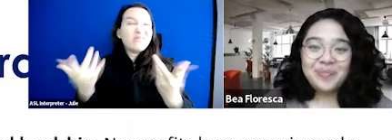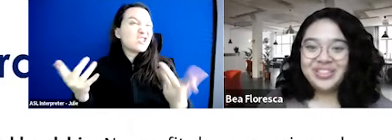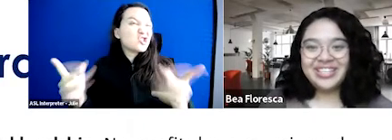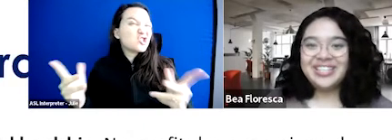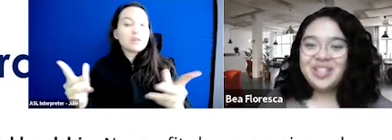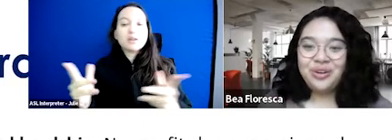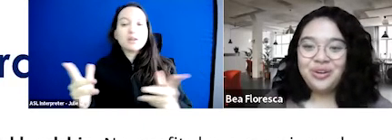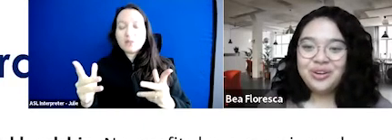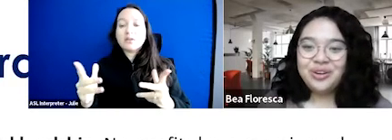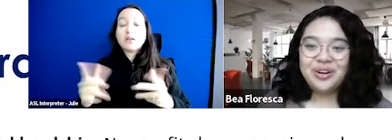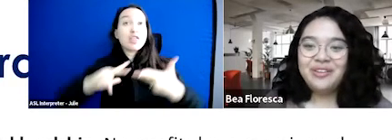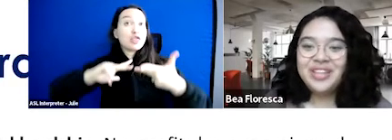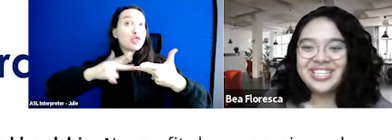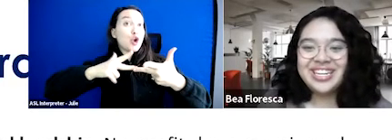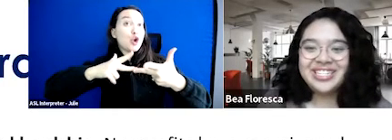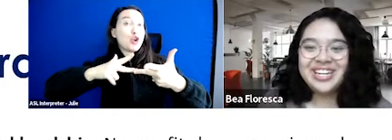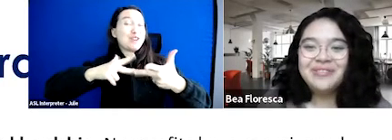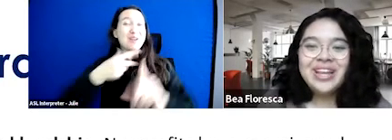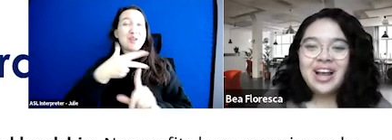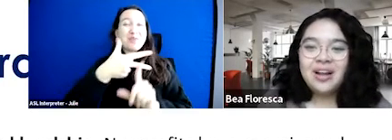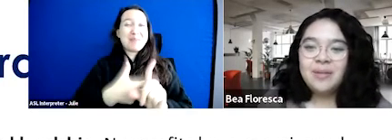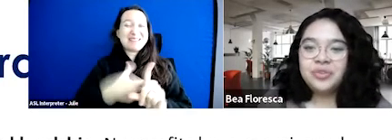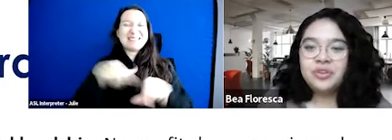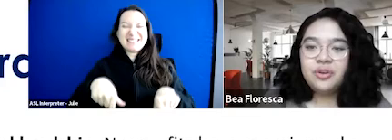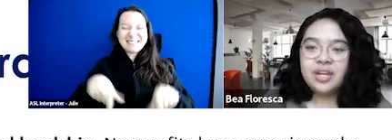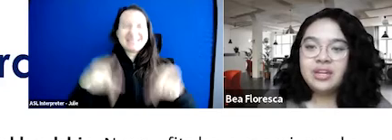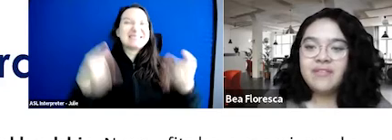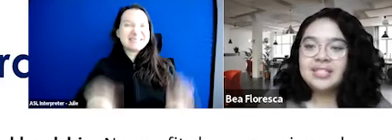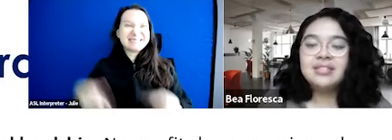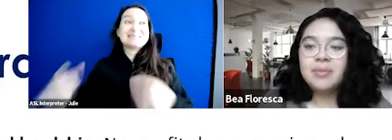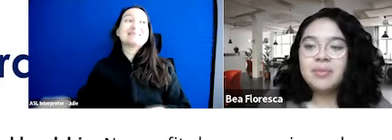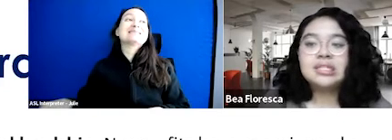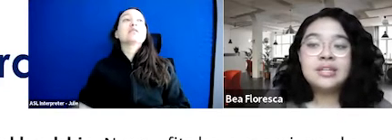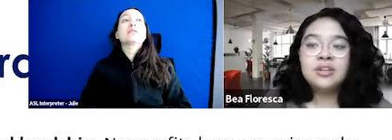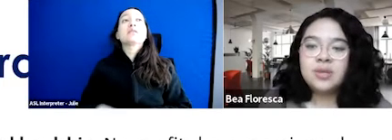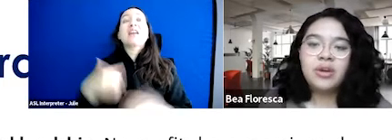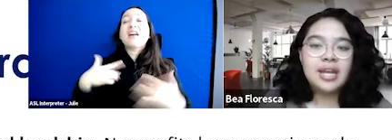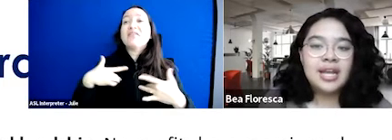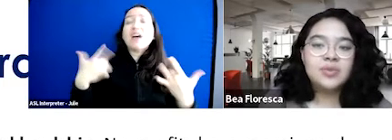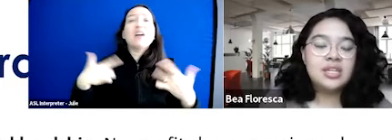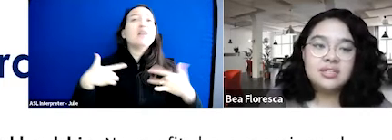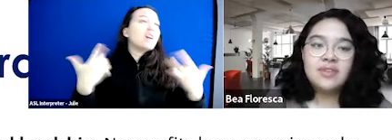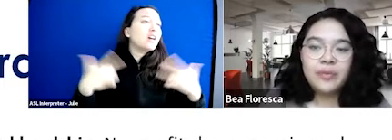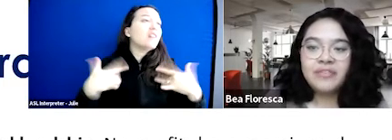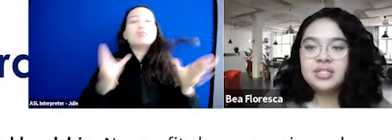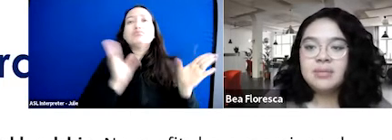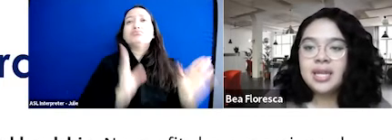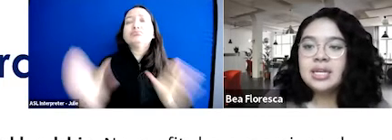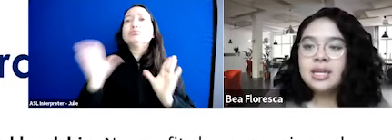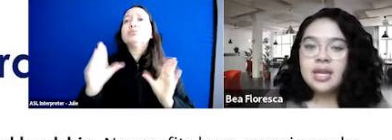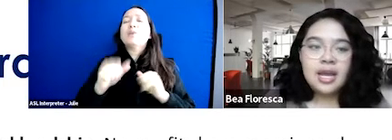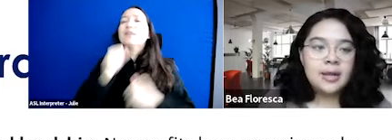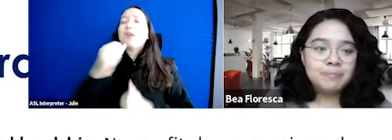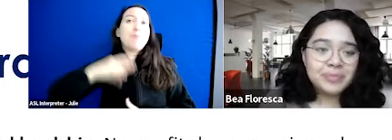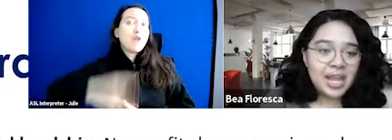the third quarter of this initiative, curated events and seminars continue to be organized with the needs of nonprofits in